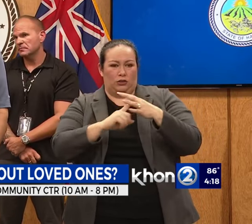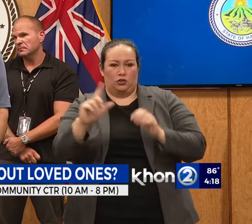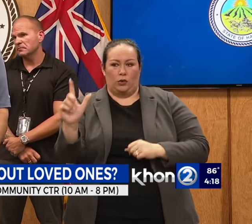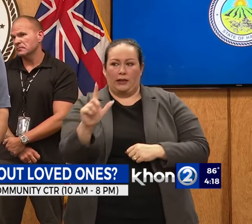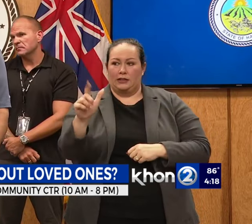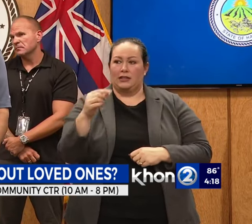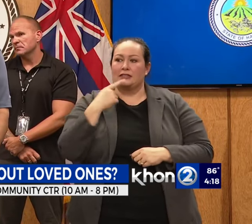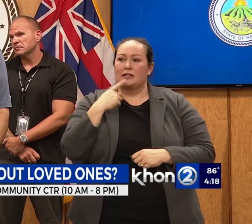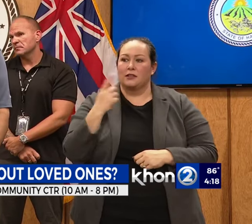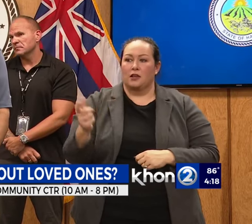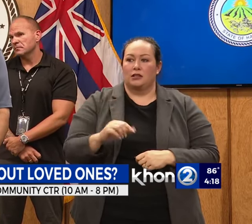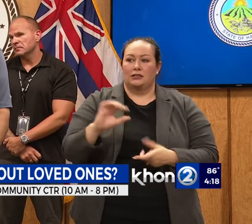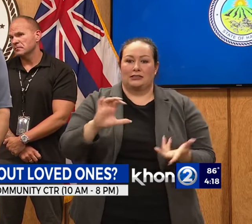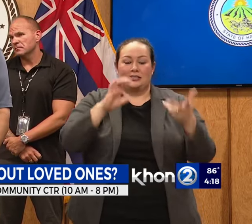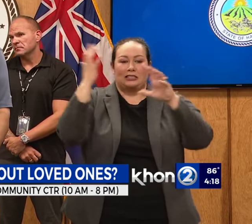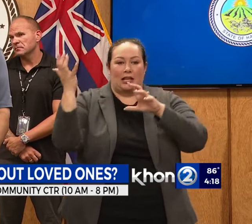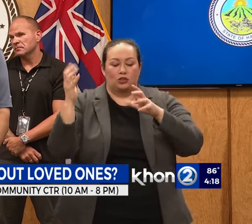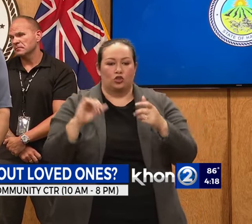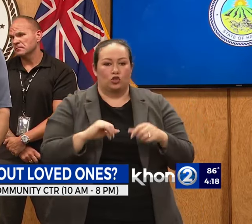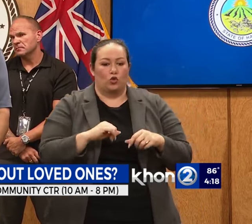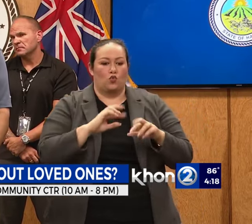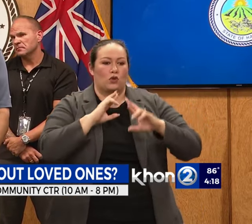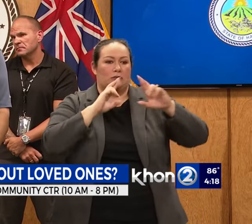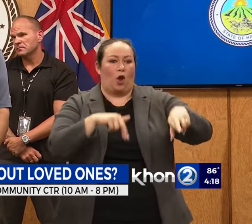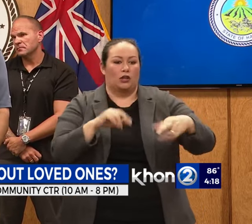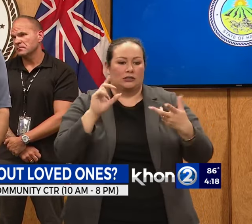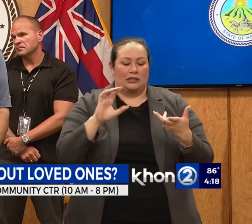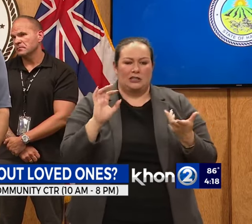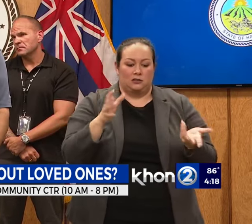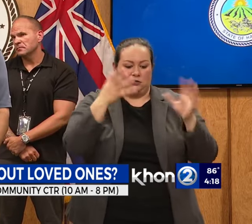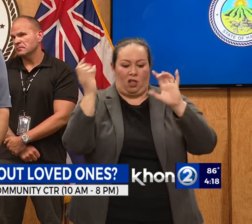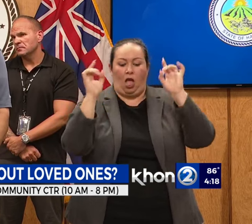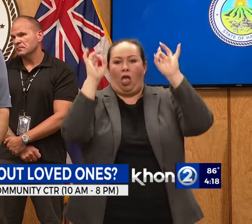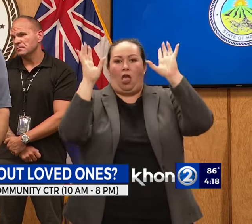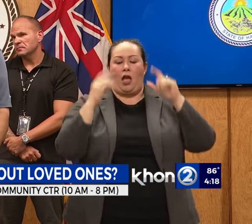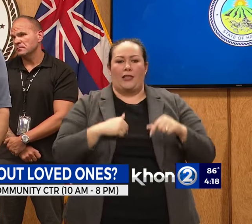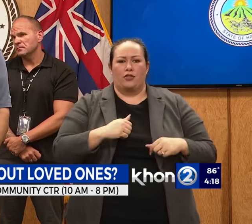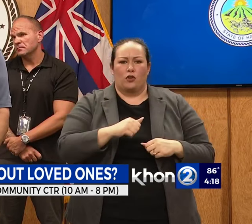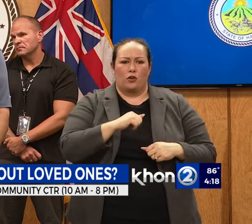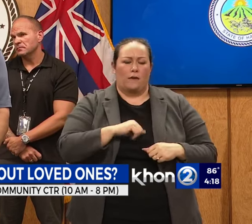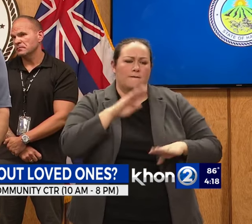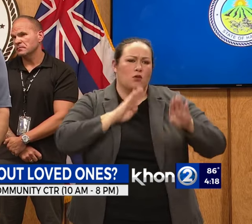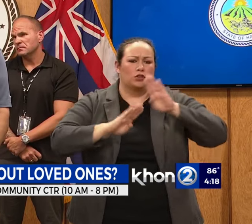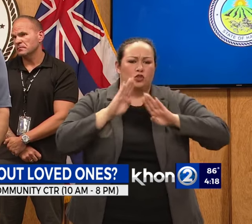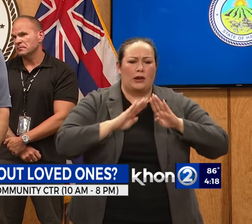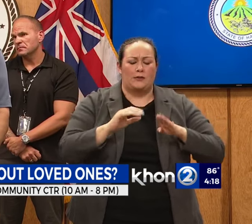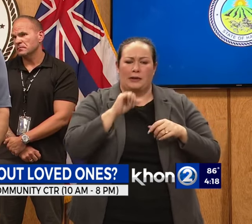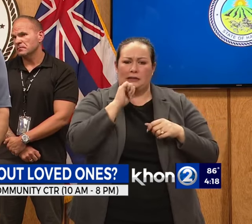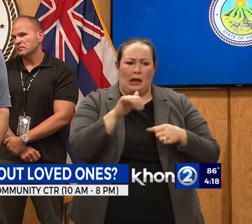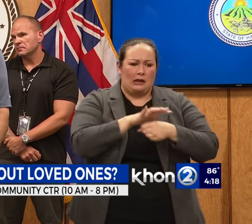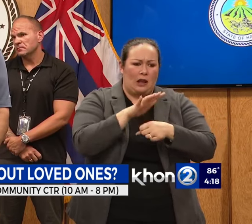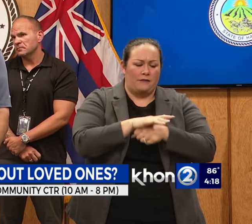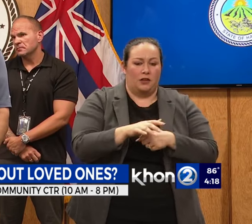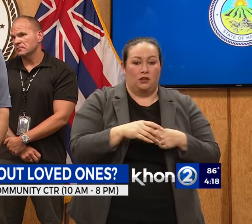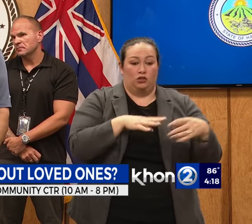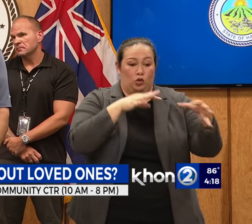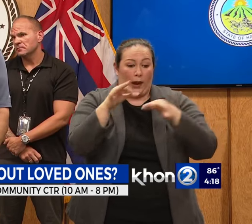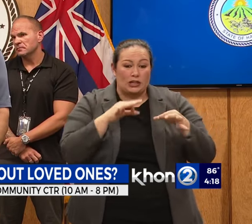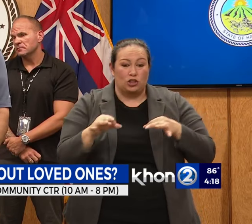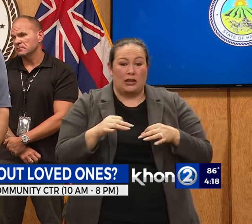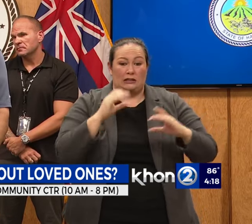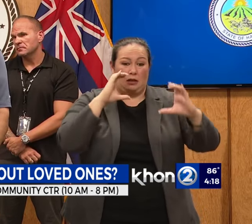that this disaster response has been chaotic and they're frustrated with what they say is lack of direction and lack of